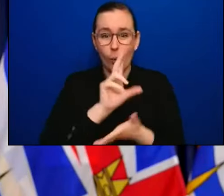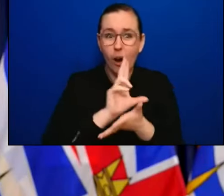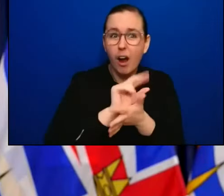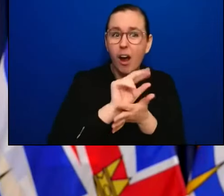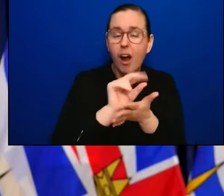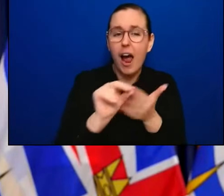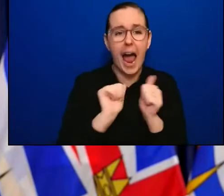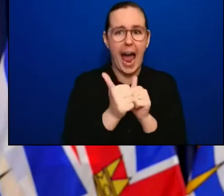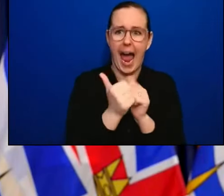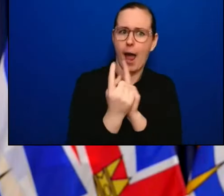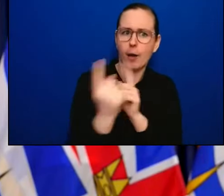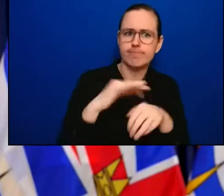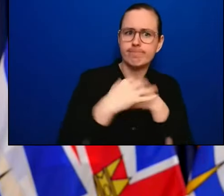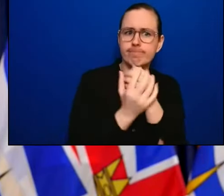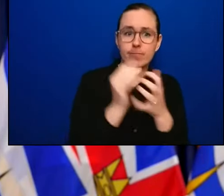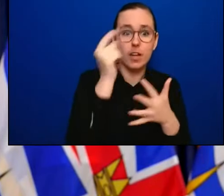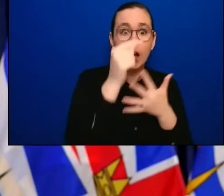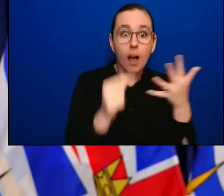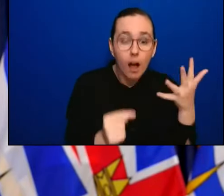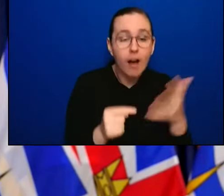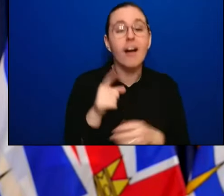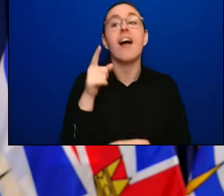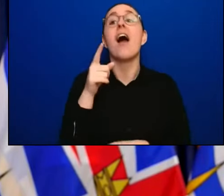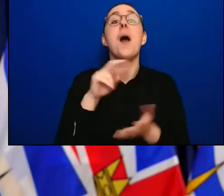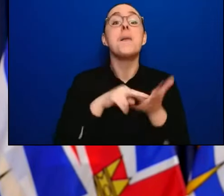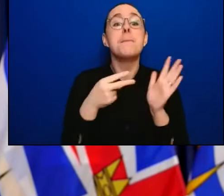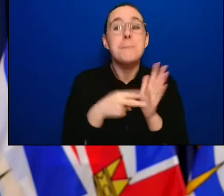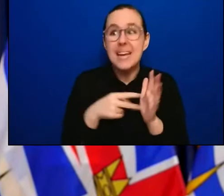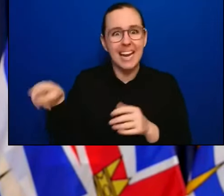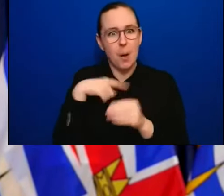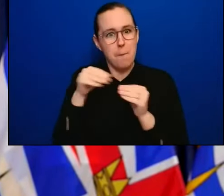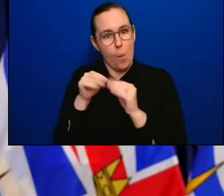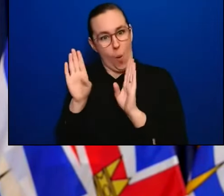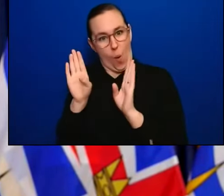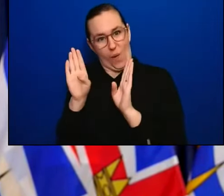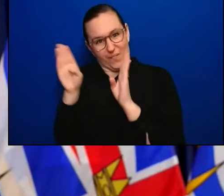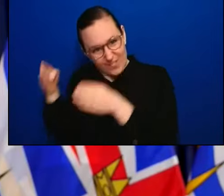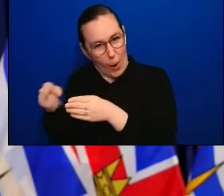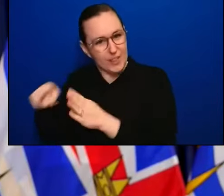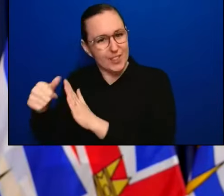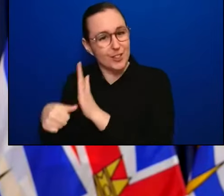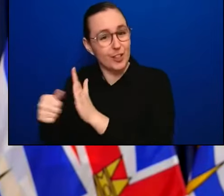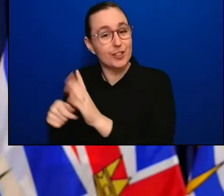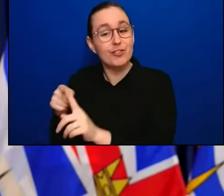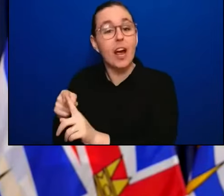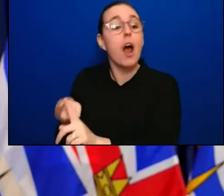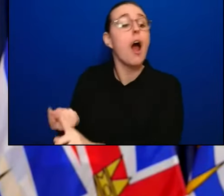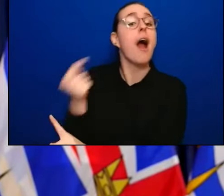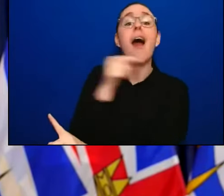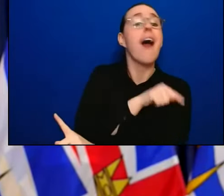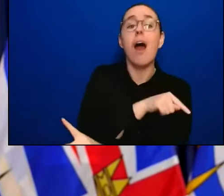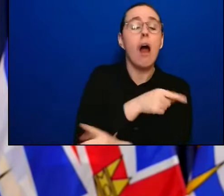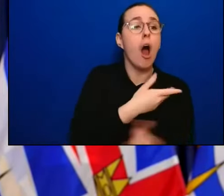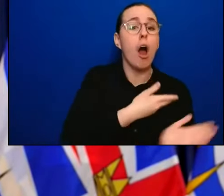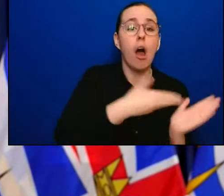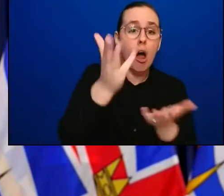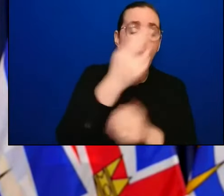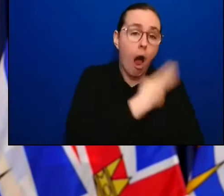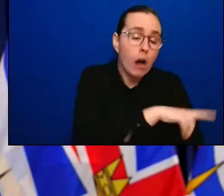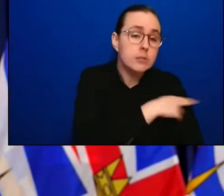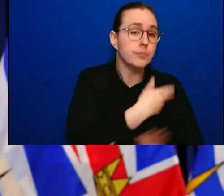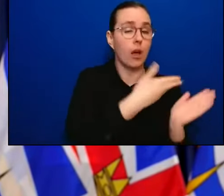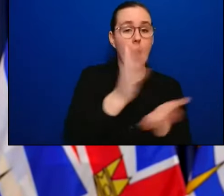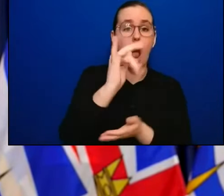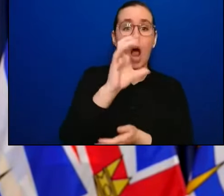the number of people with COVID in our ICUs so that we can give all those involved in delivering surgeries every opportunity